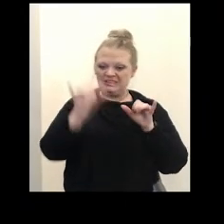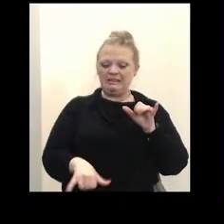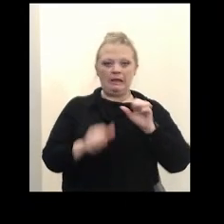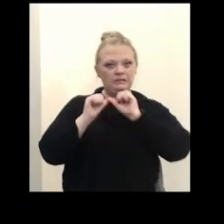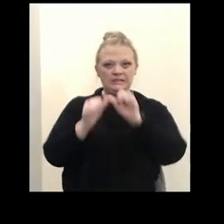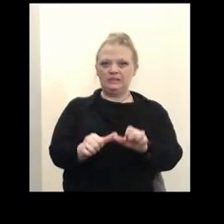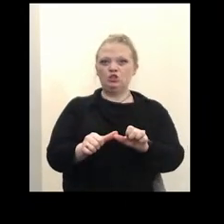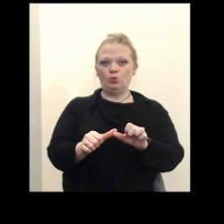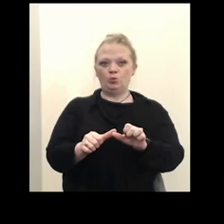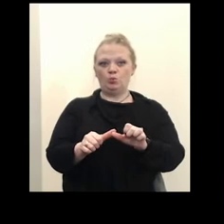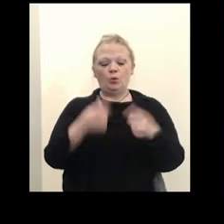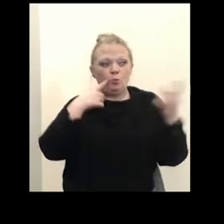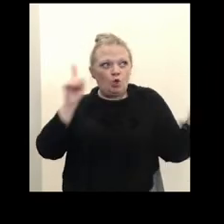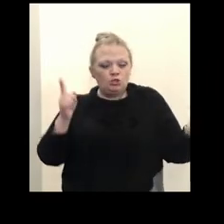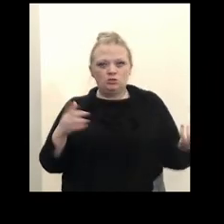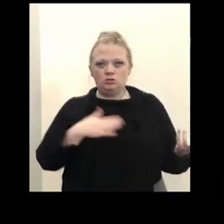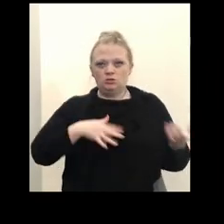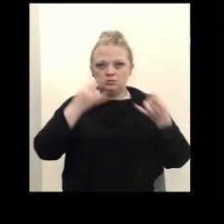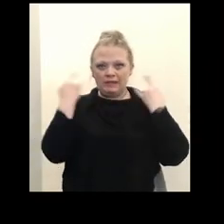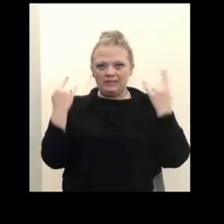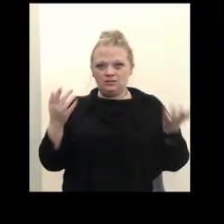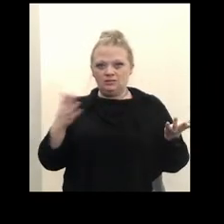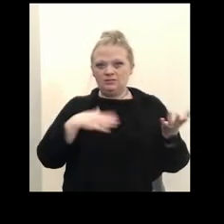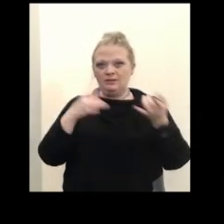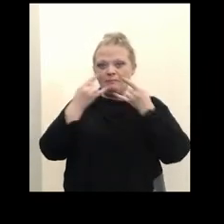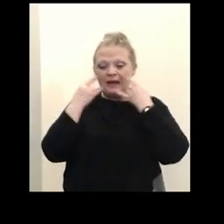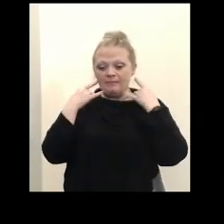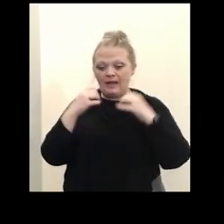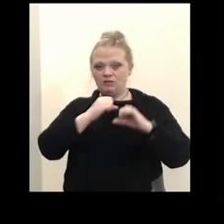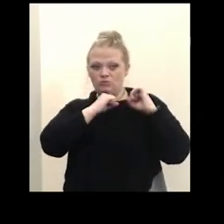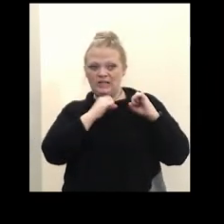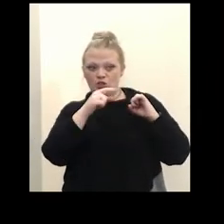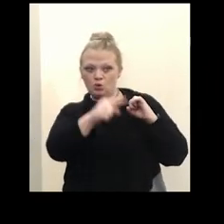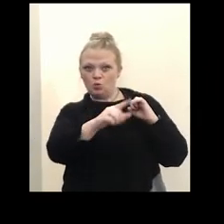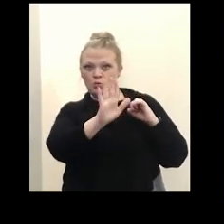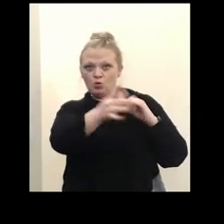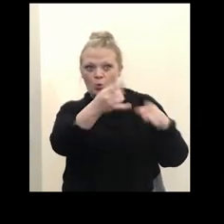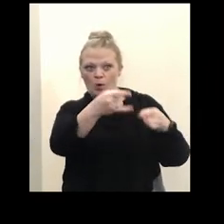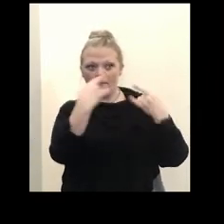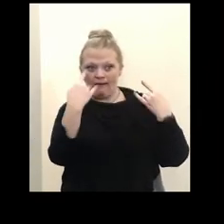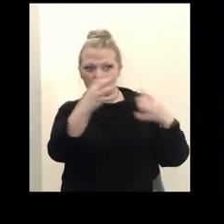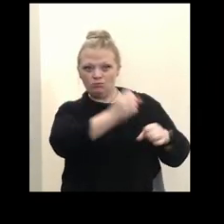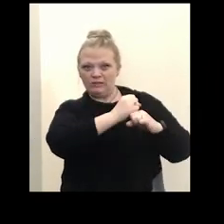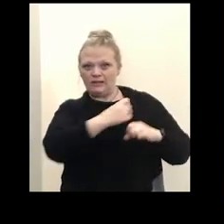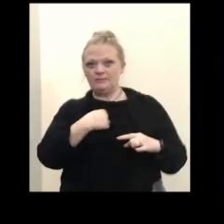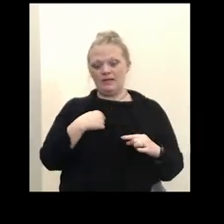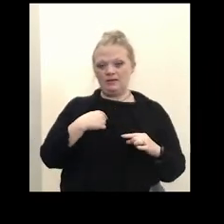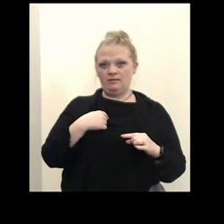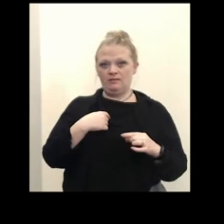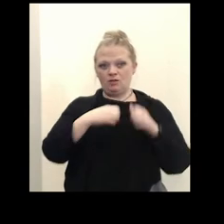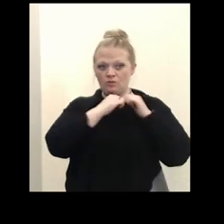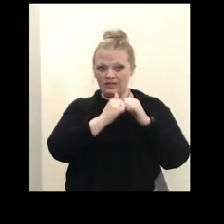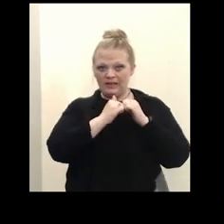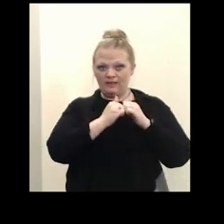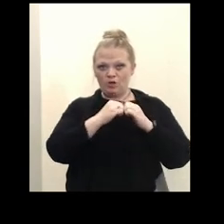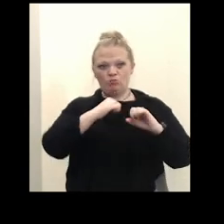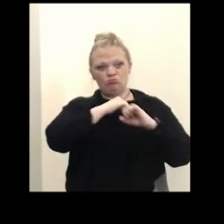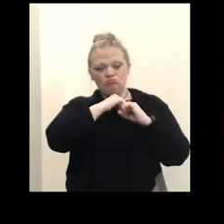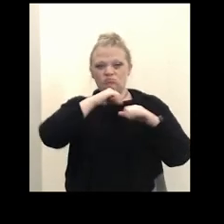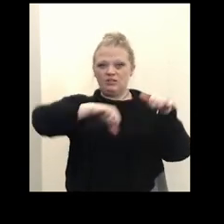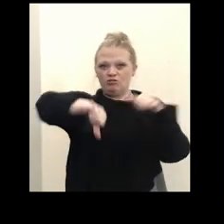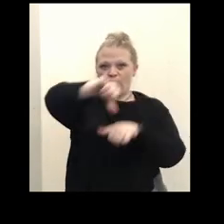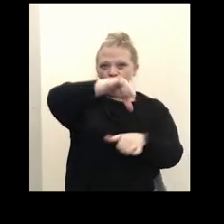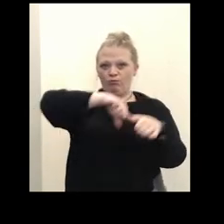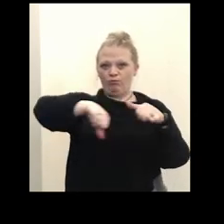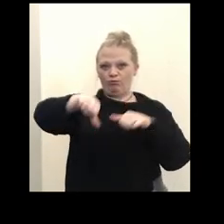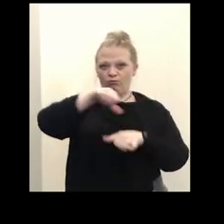Please wear a mask. Because my mask protects you. Your mask protects me. And together we will protect each other so that we can